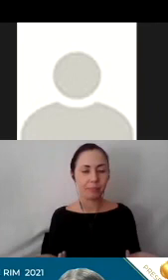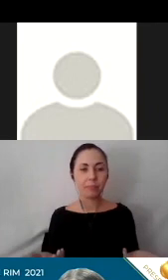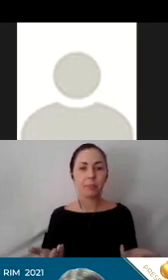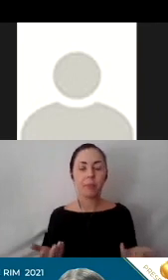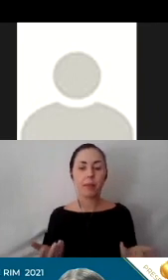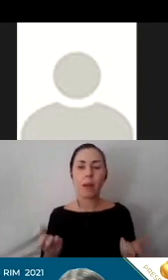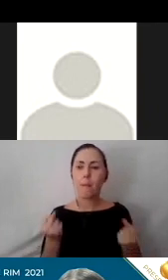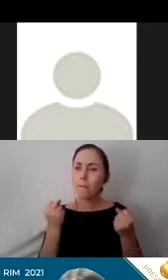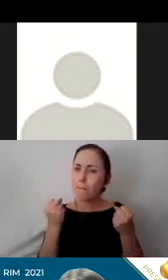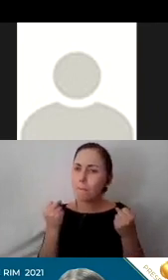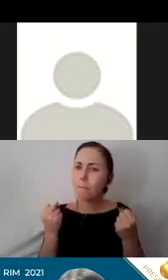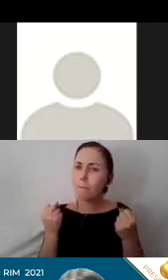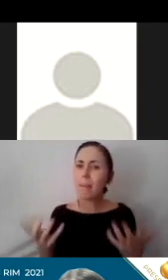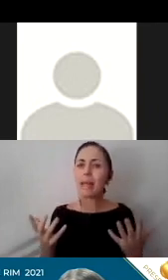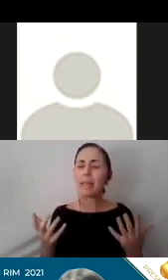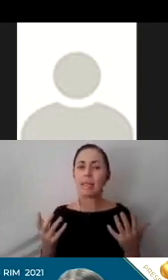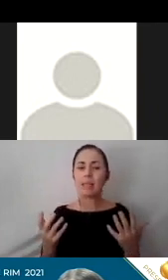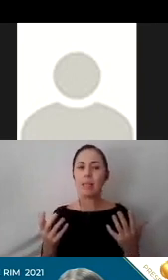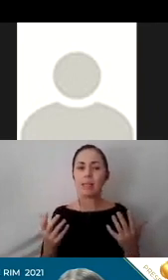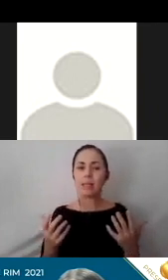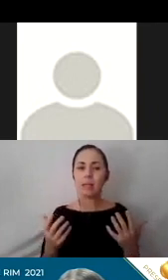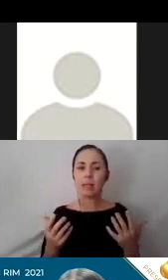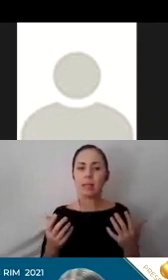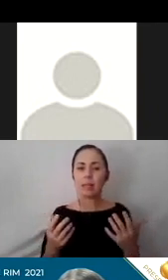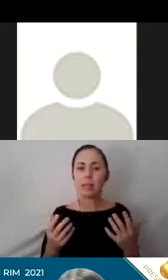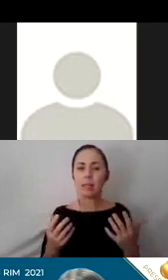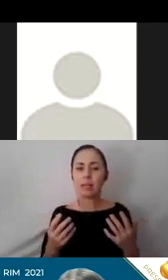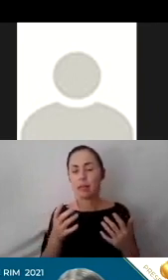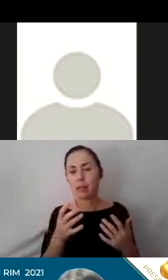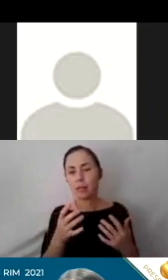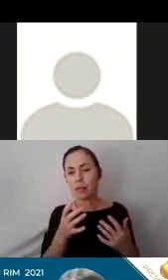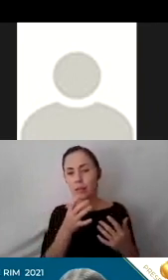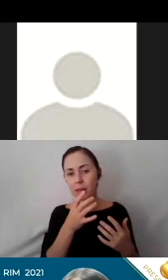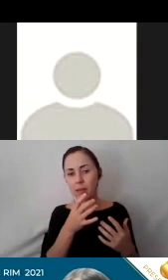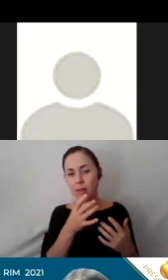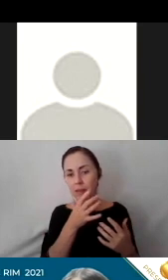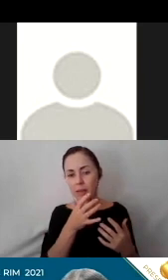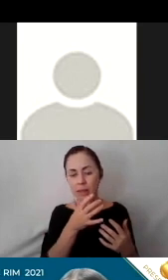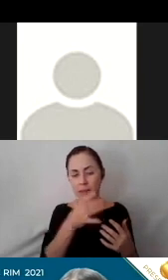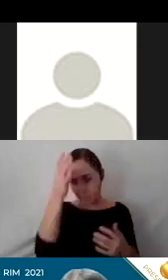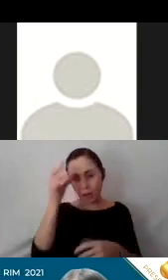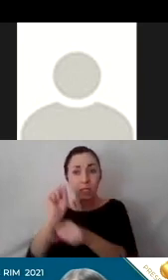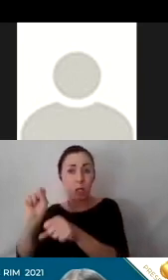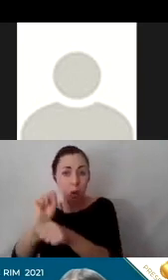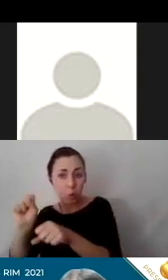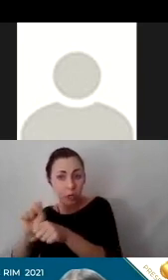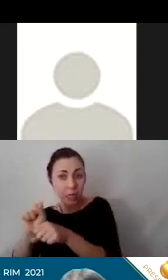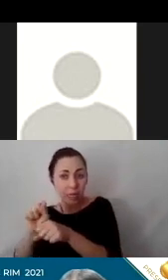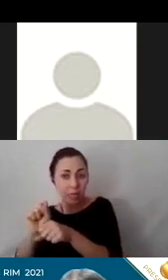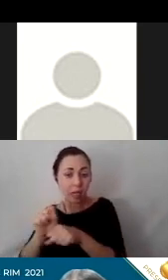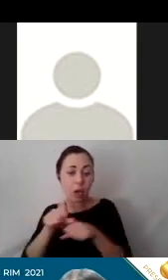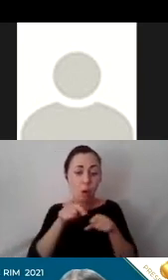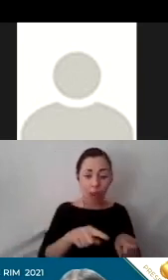are either doing work or they have multiple people in the house using the internet,